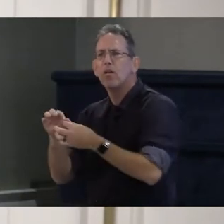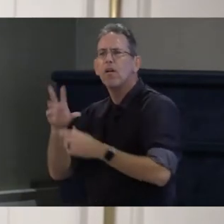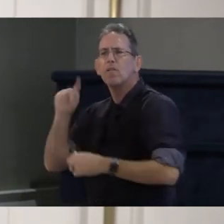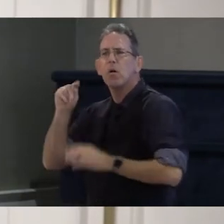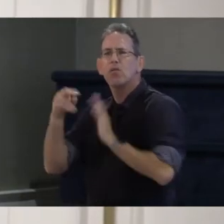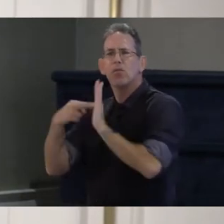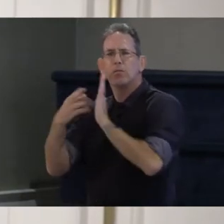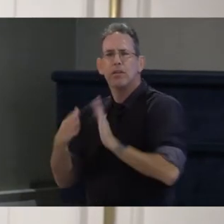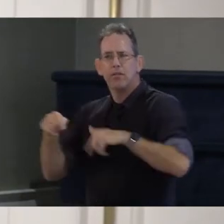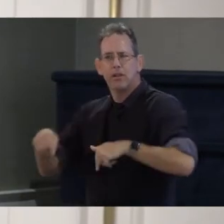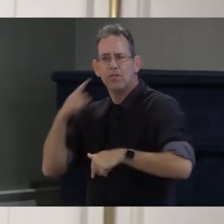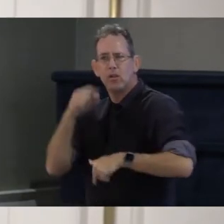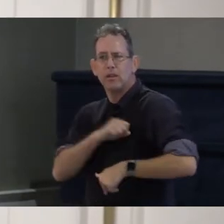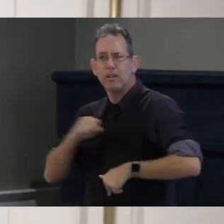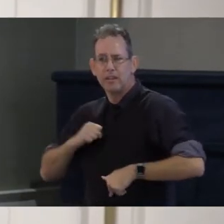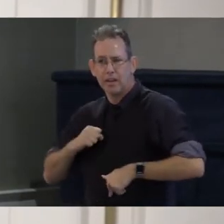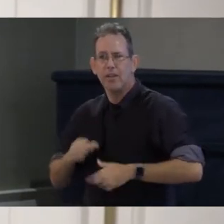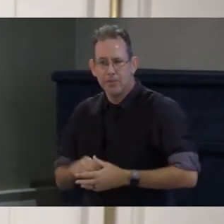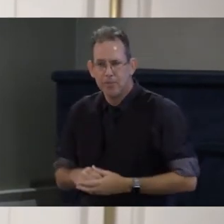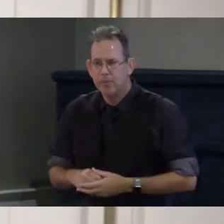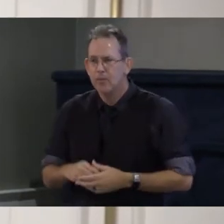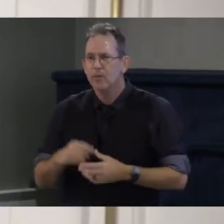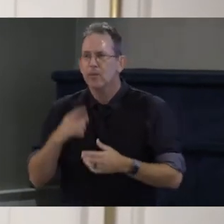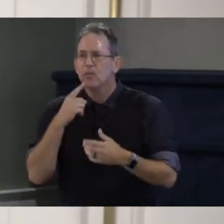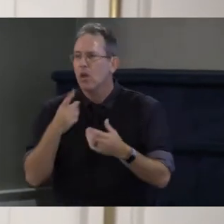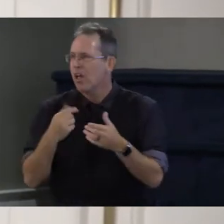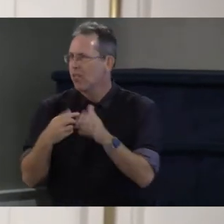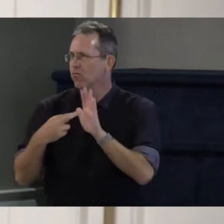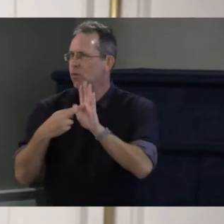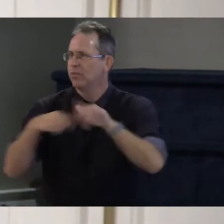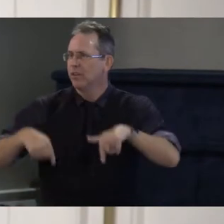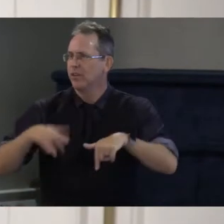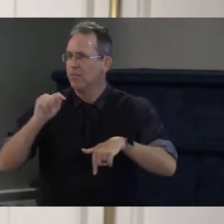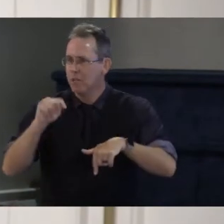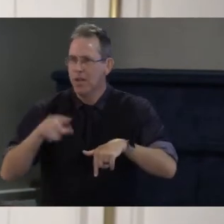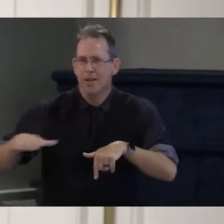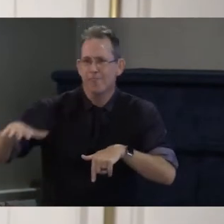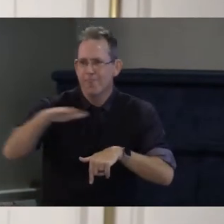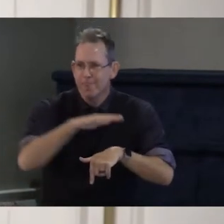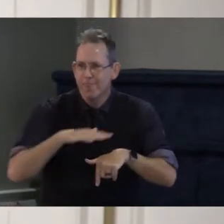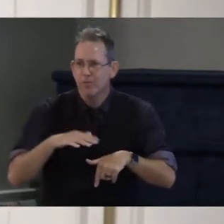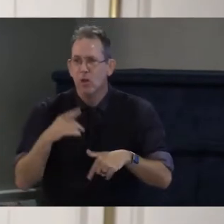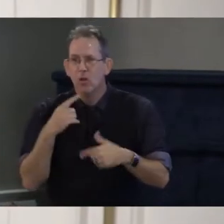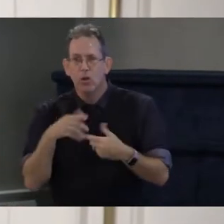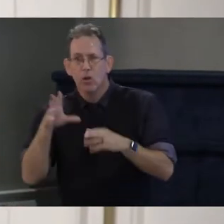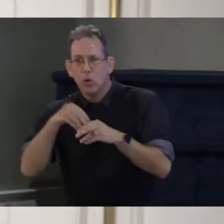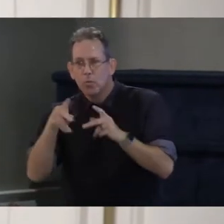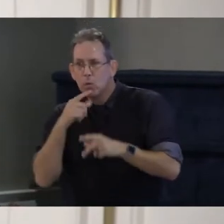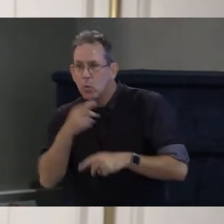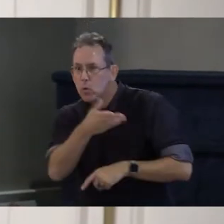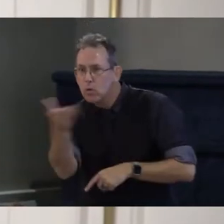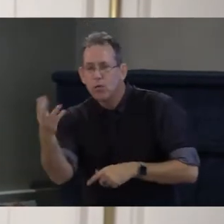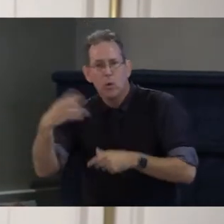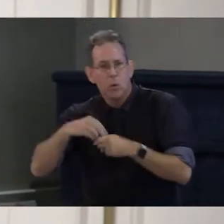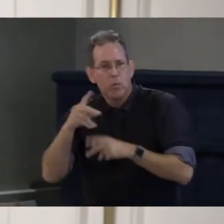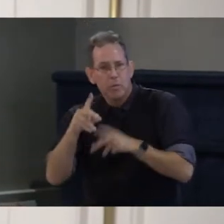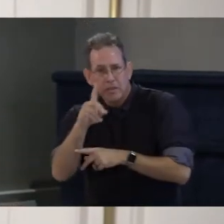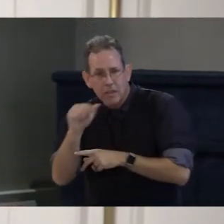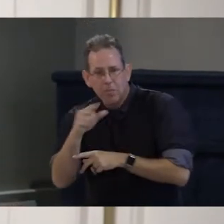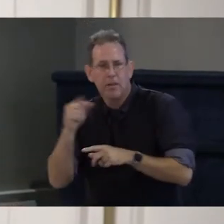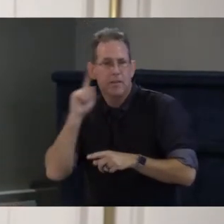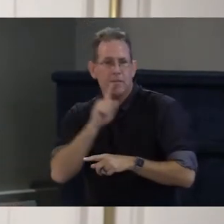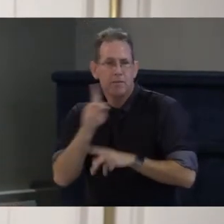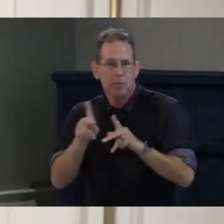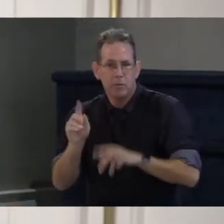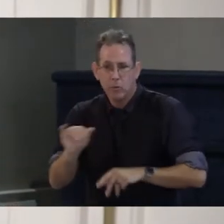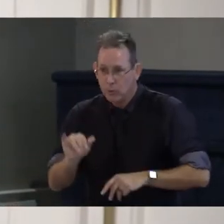advocate and represent the people of Vermont including Vermonters with disabilities and the deaf here's what to